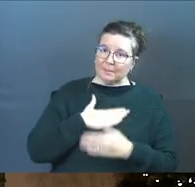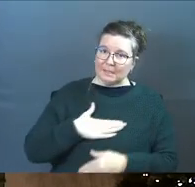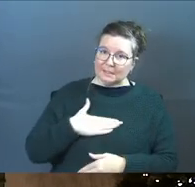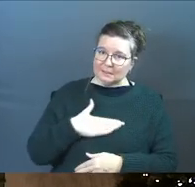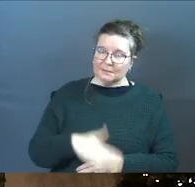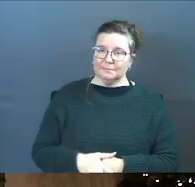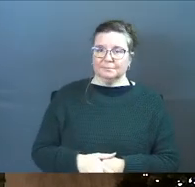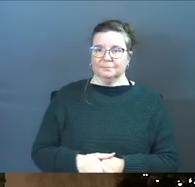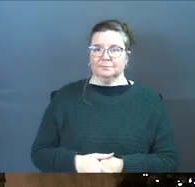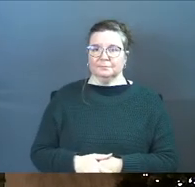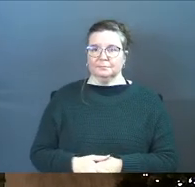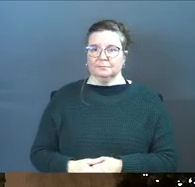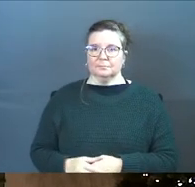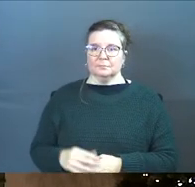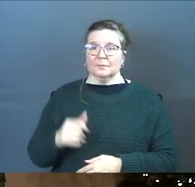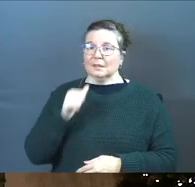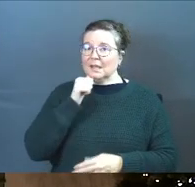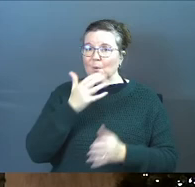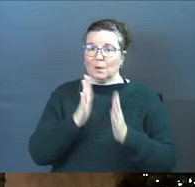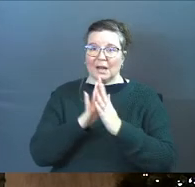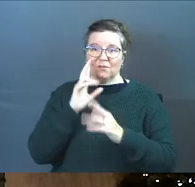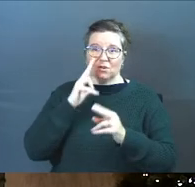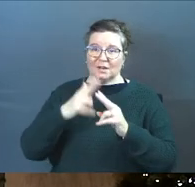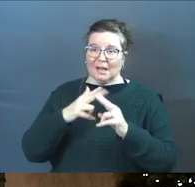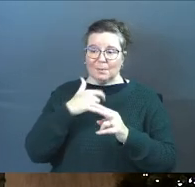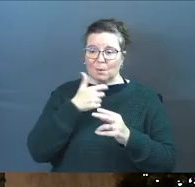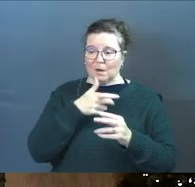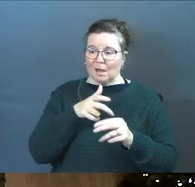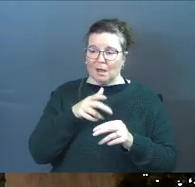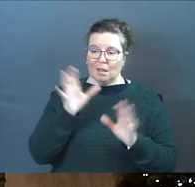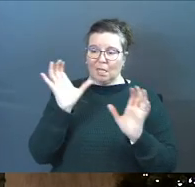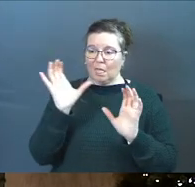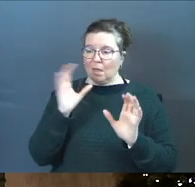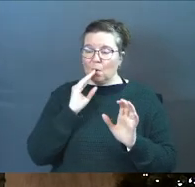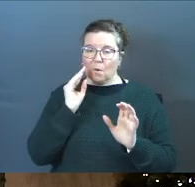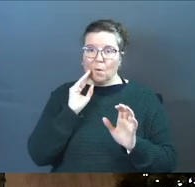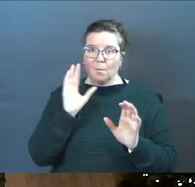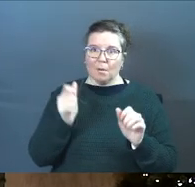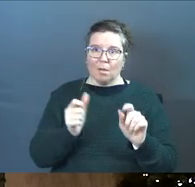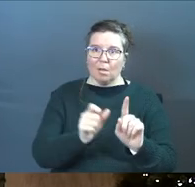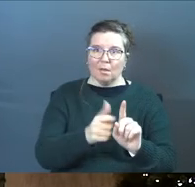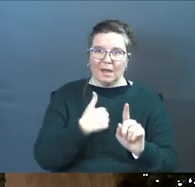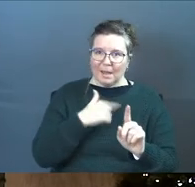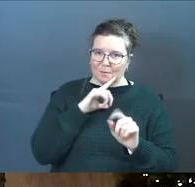they will not ask for your name they will not stalk you home I promise